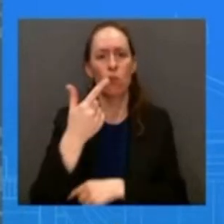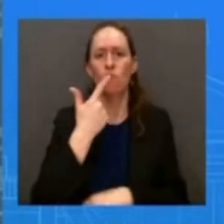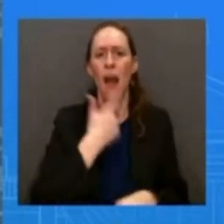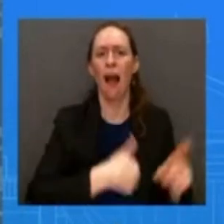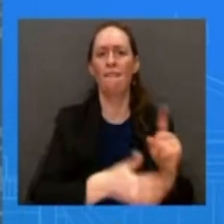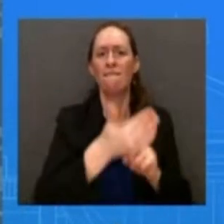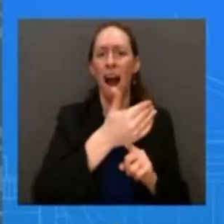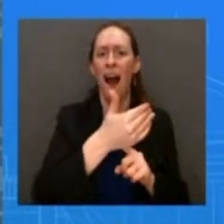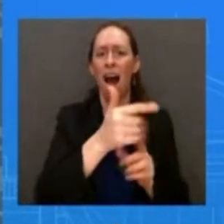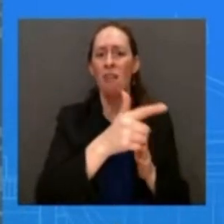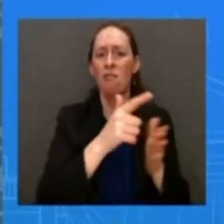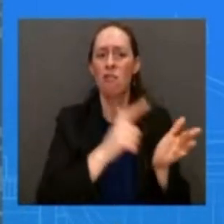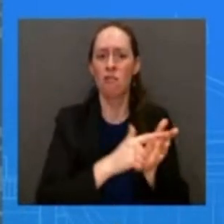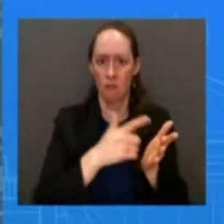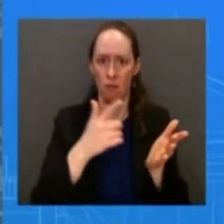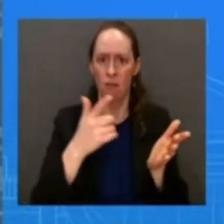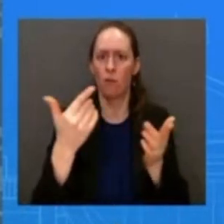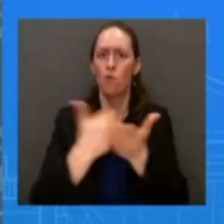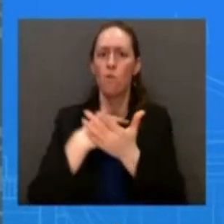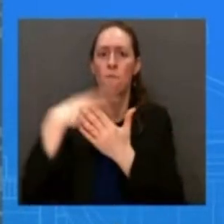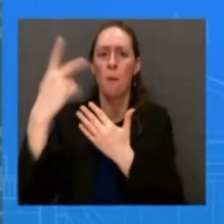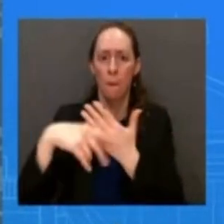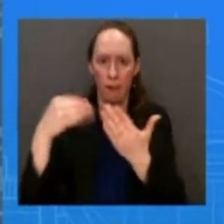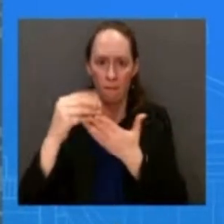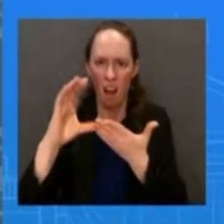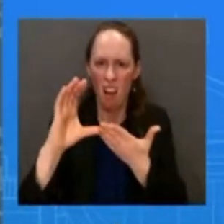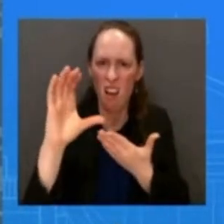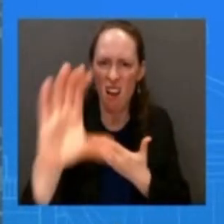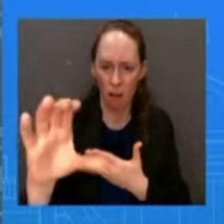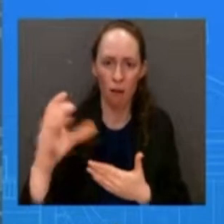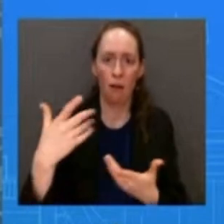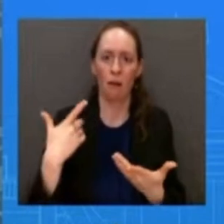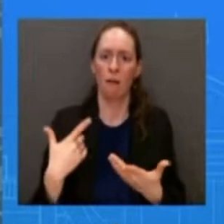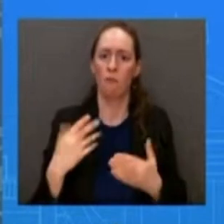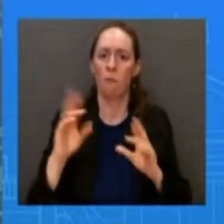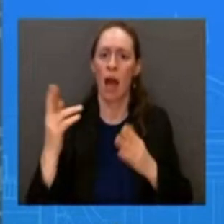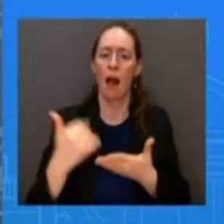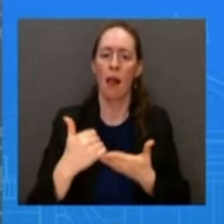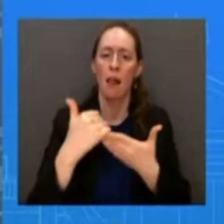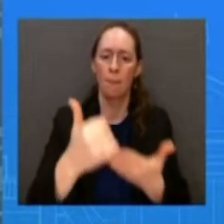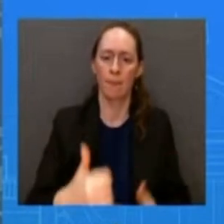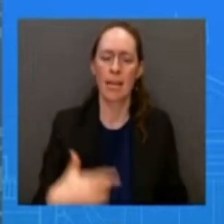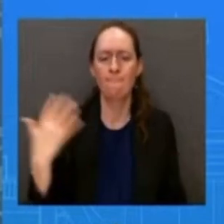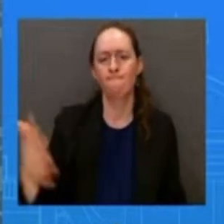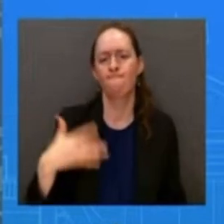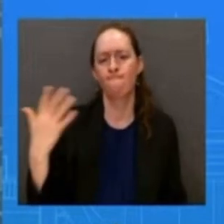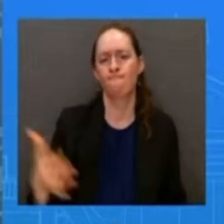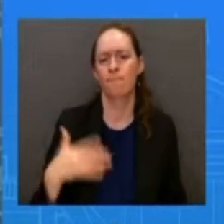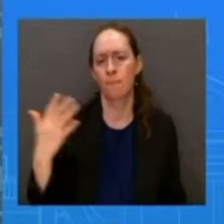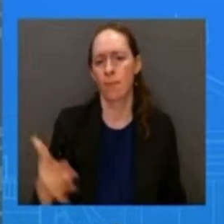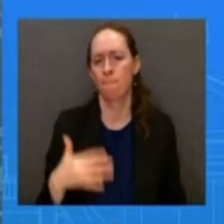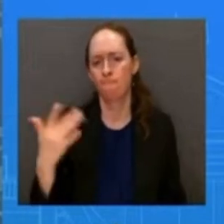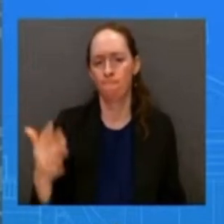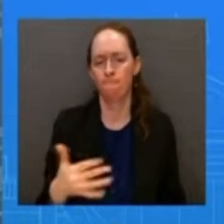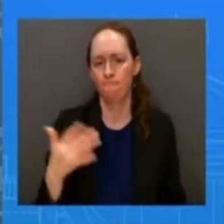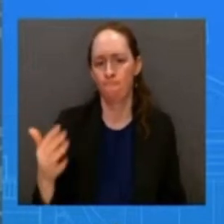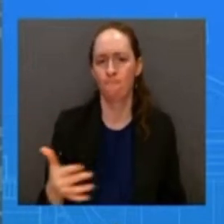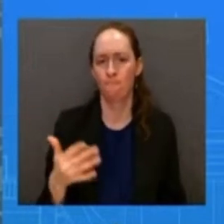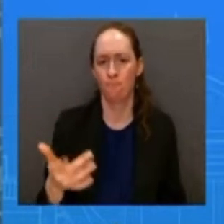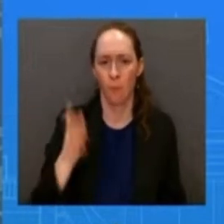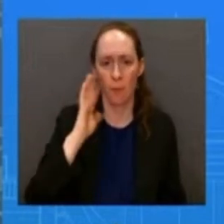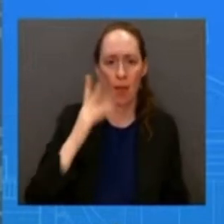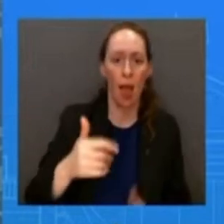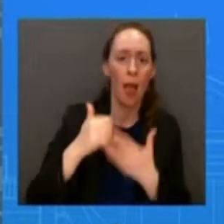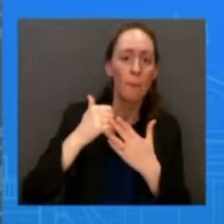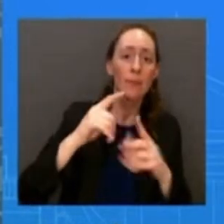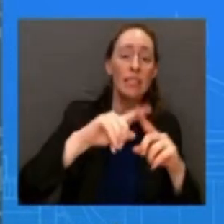than 231 million dollars in grants is going to help cities and states across the country because when you enact